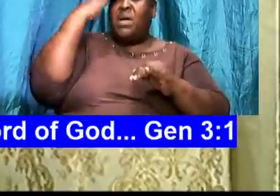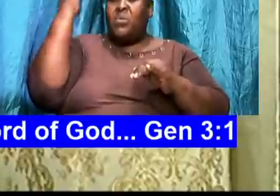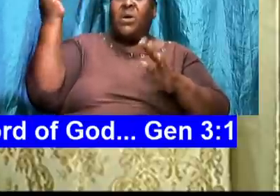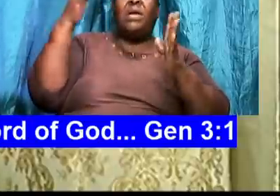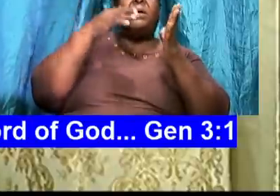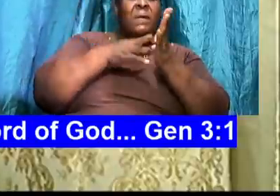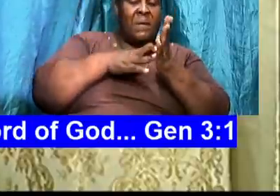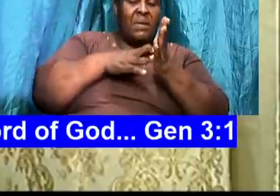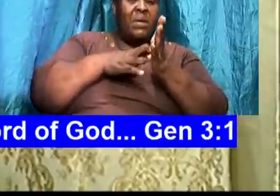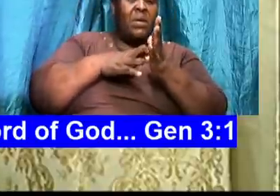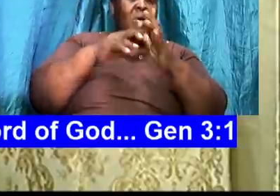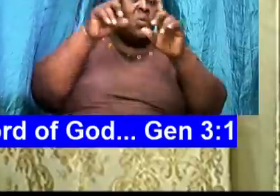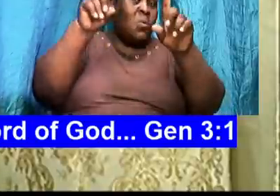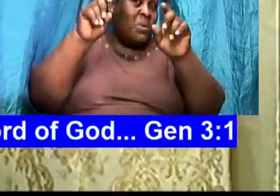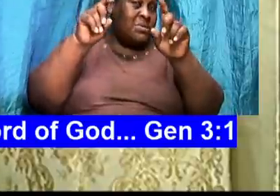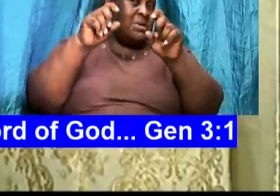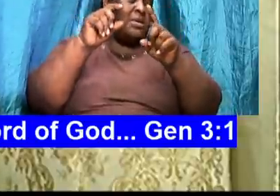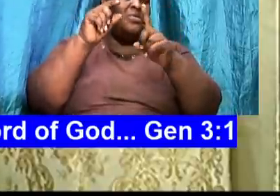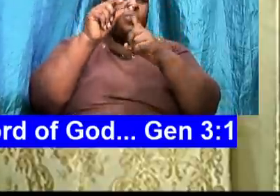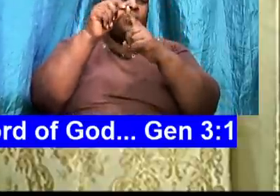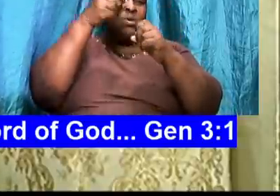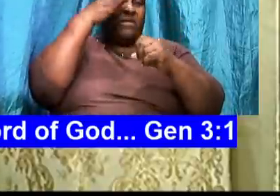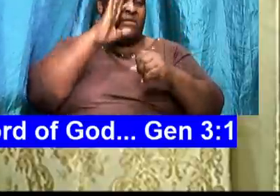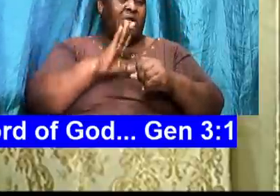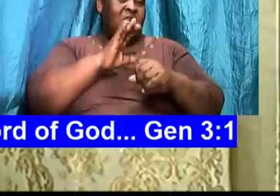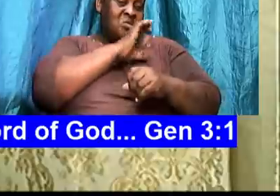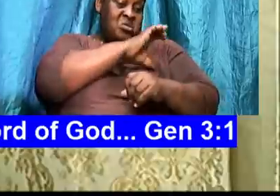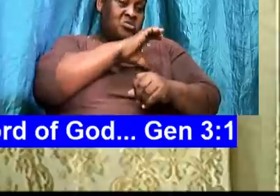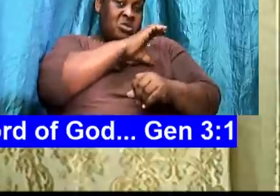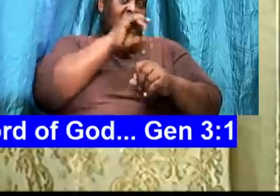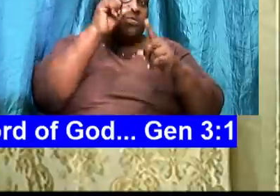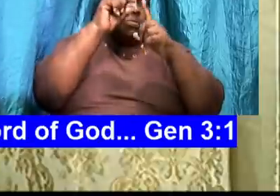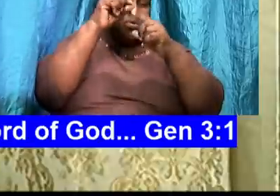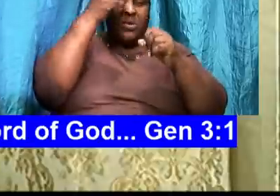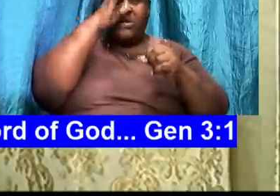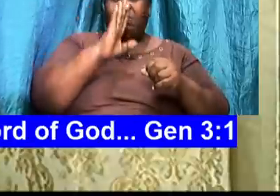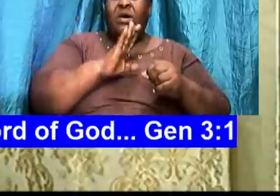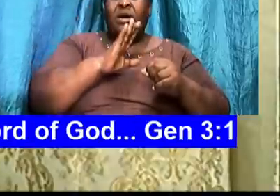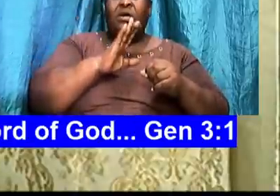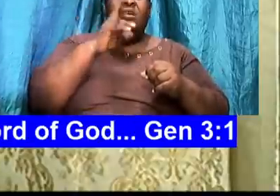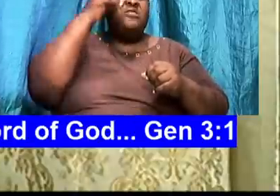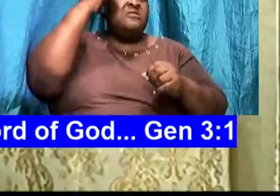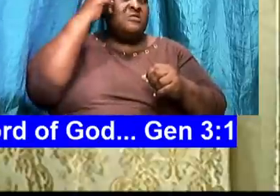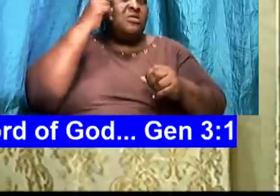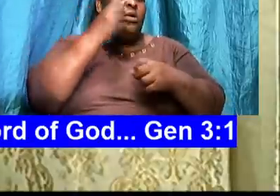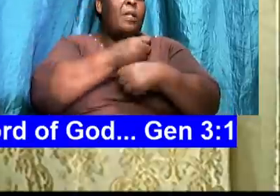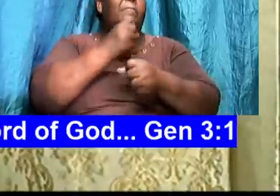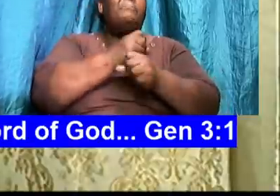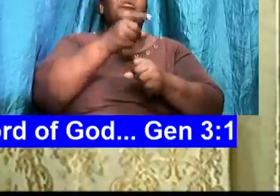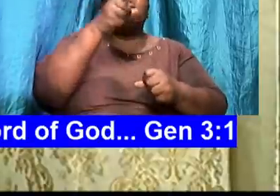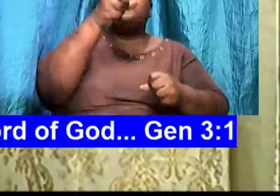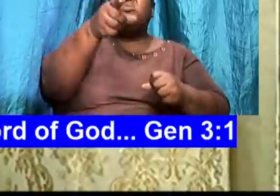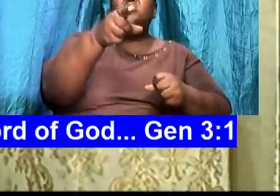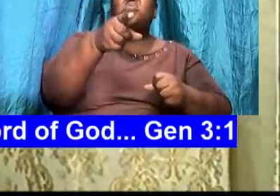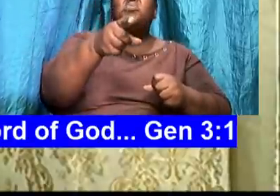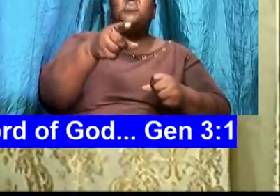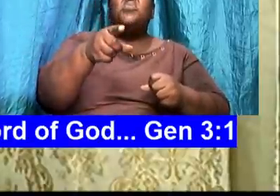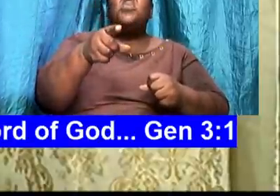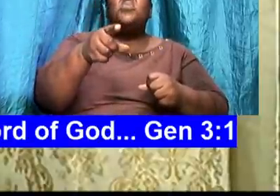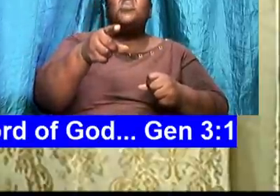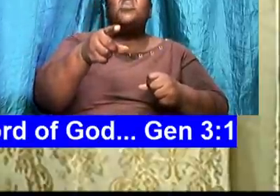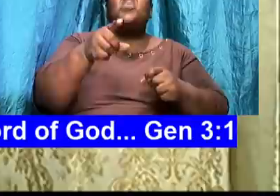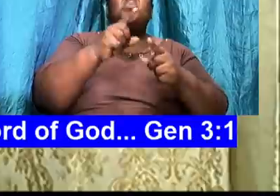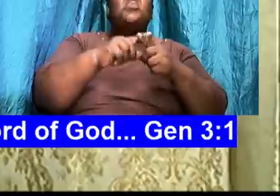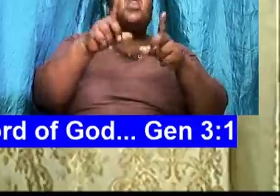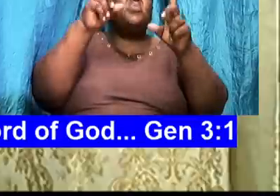Questioning the word of God. Challenging the word of God. He will cause you. On more than one occasion. To